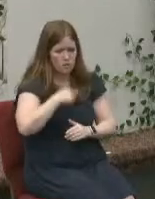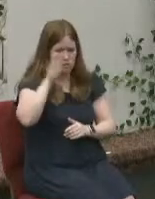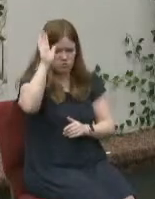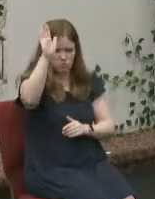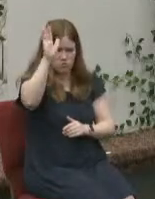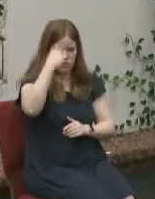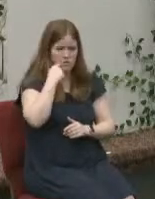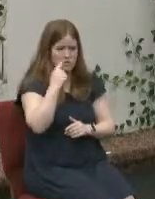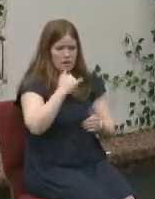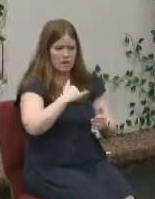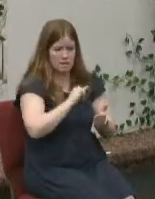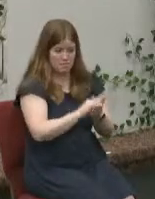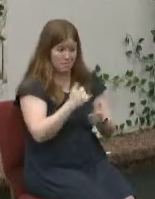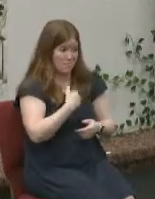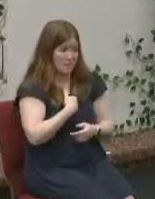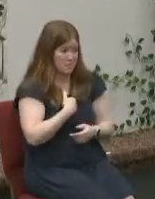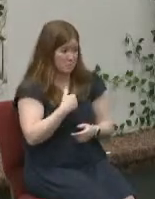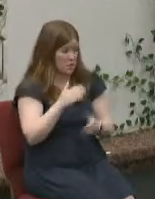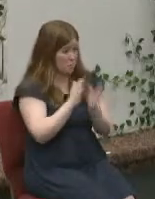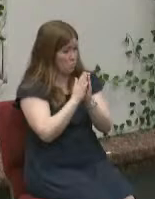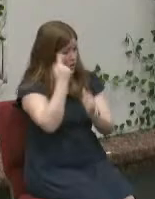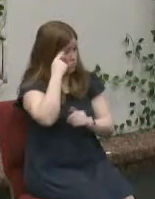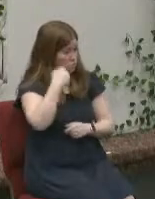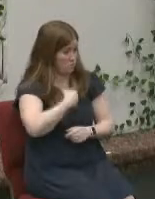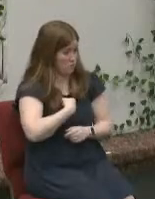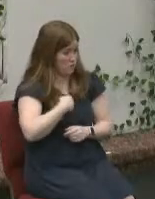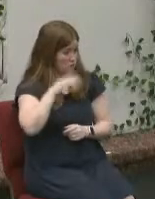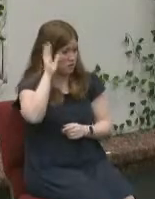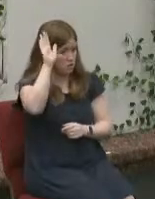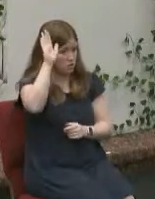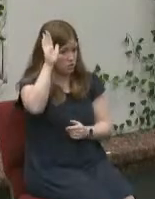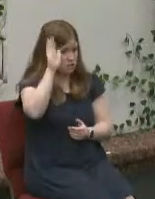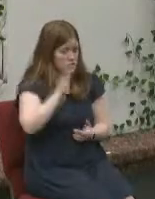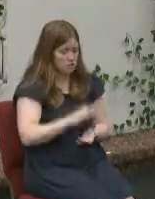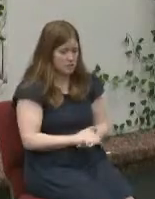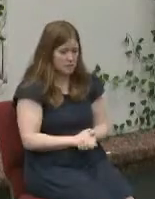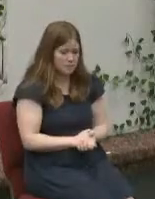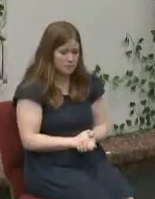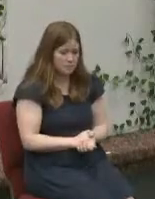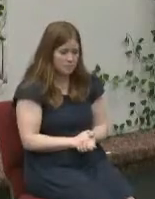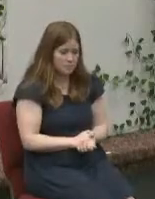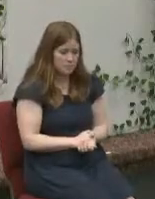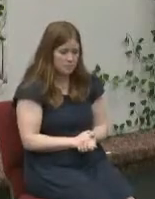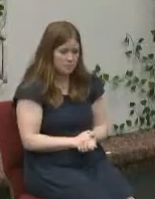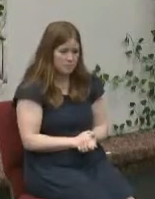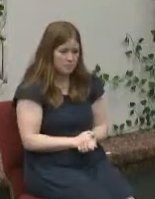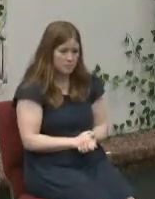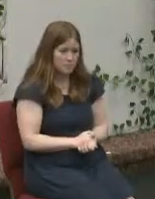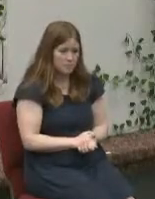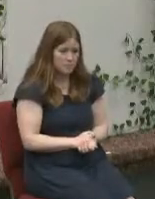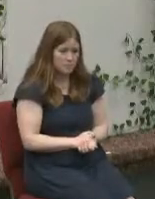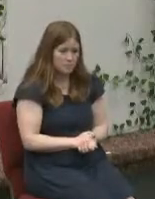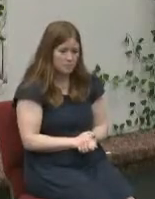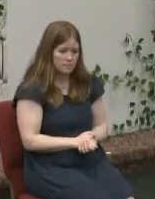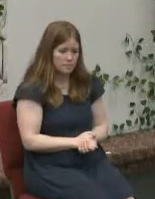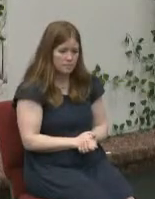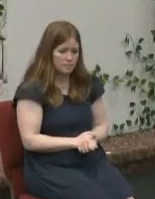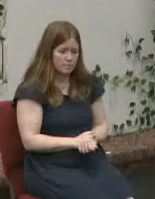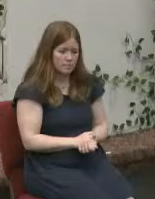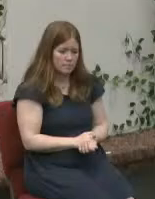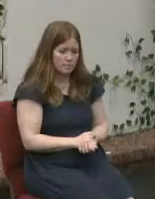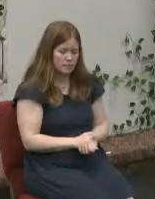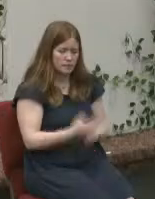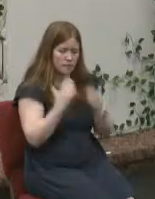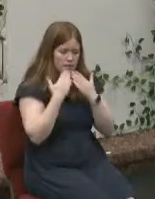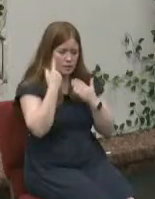up and put it back down would you do that thank you ma'am anyone else thank you i see your hand in the balcony and your hand as